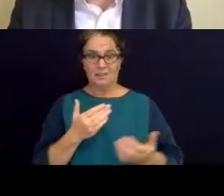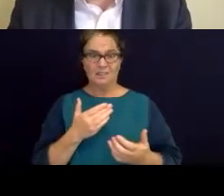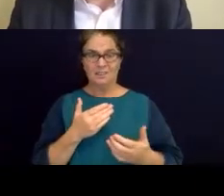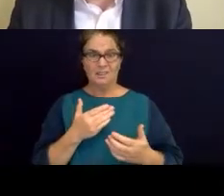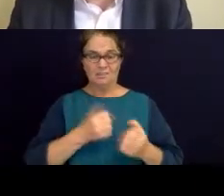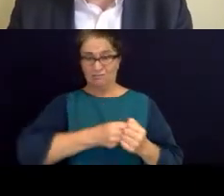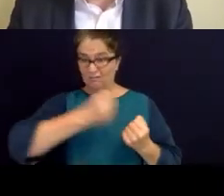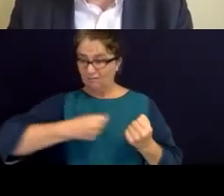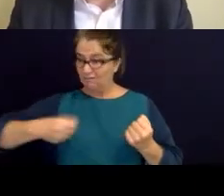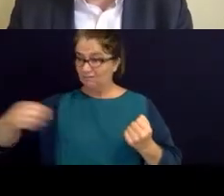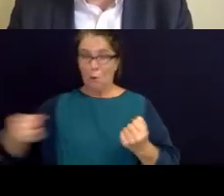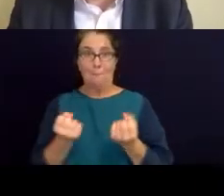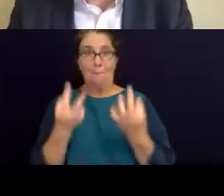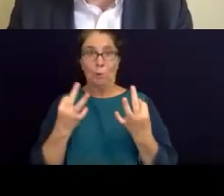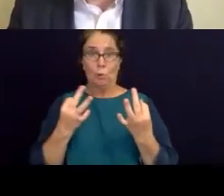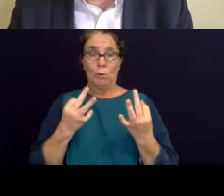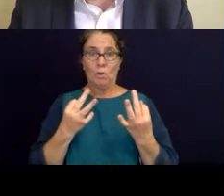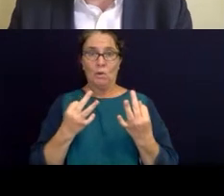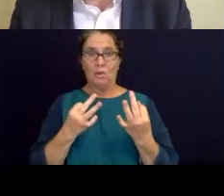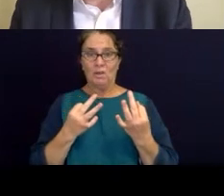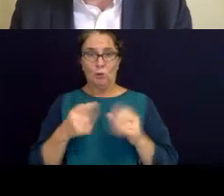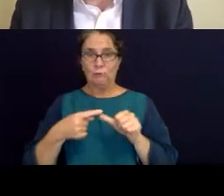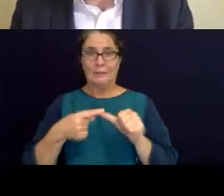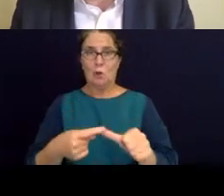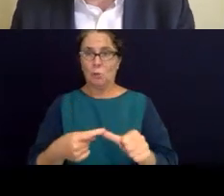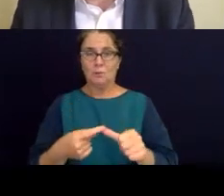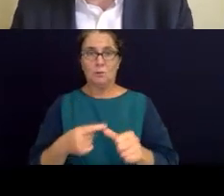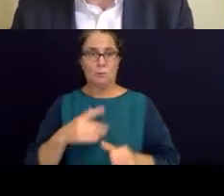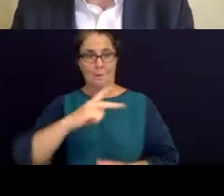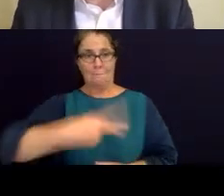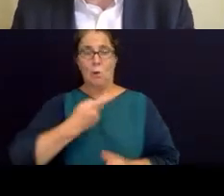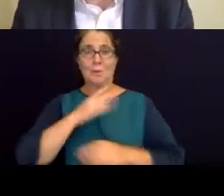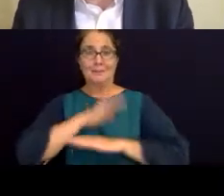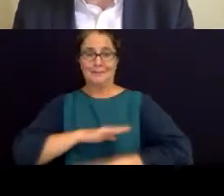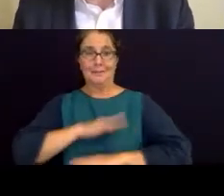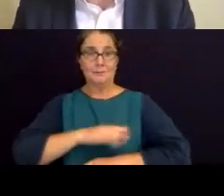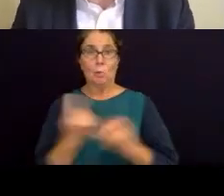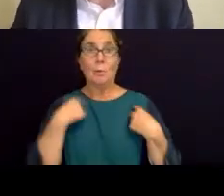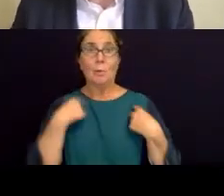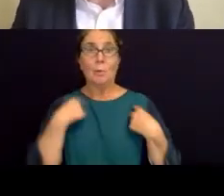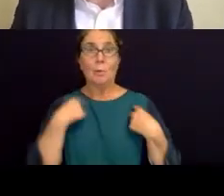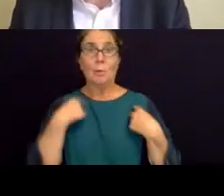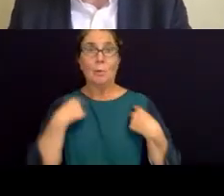getting to an end result, which is satisfactory to both parties. We just can't afford it, to be honest. And that's the problem.